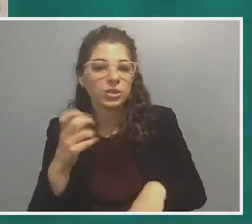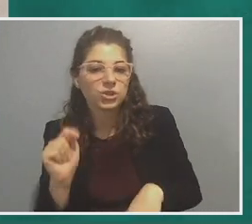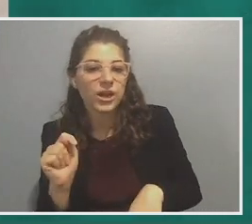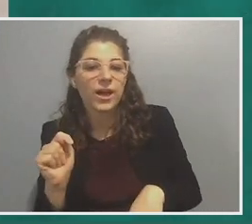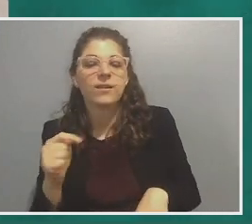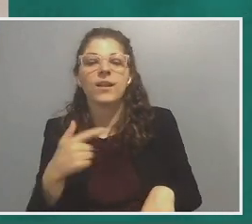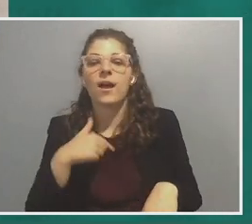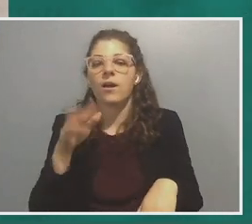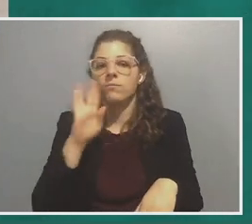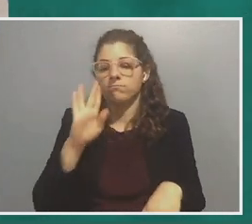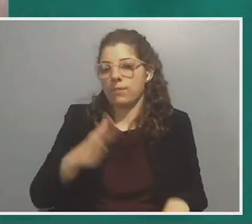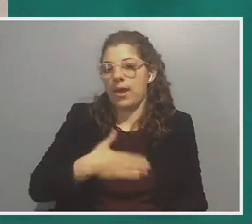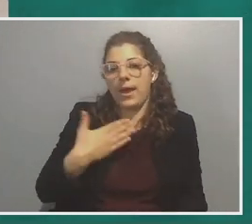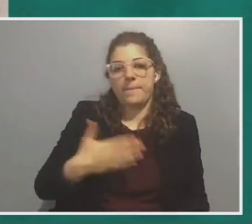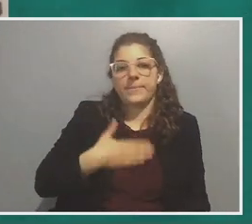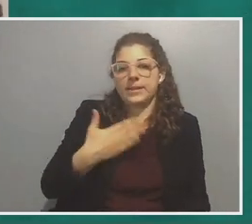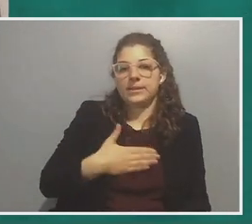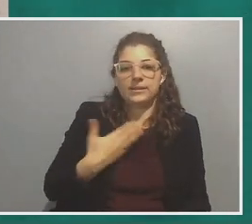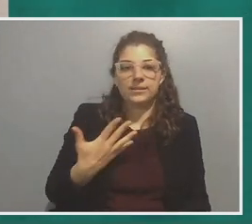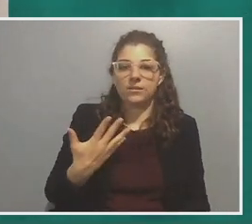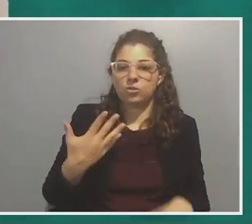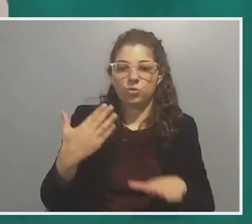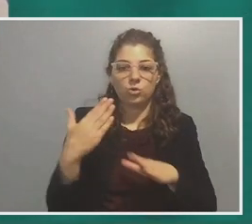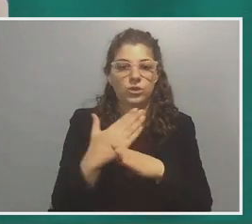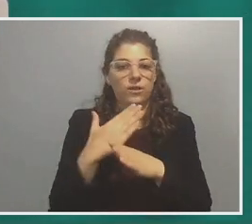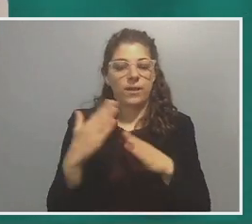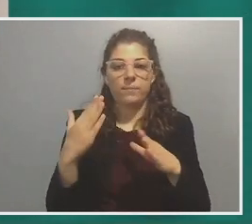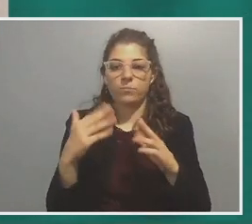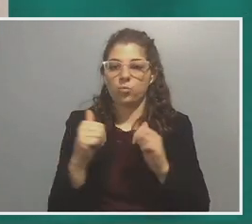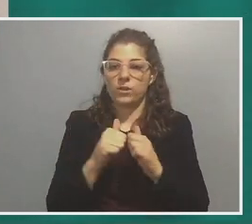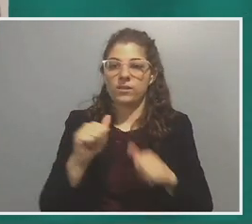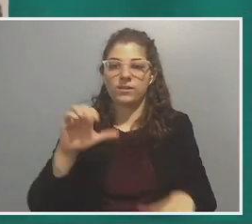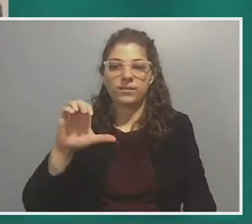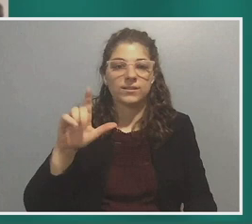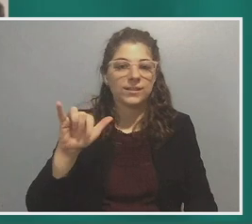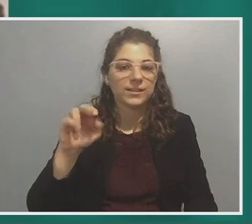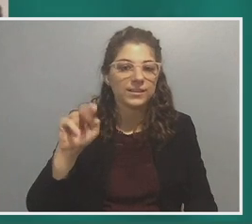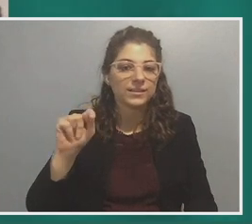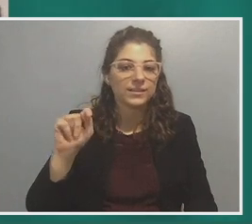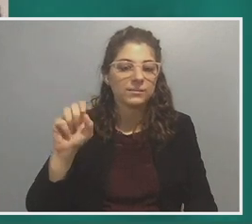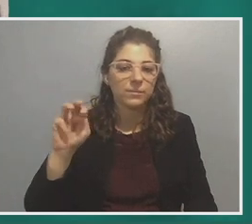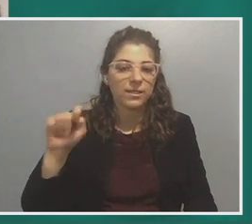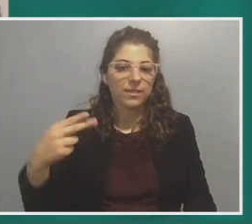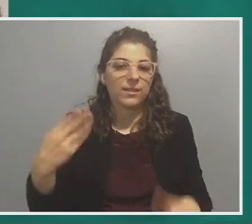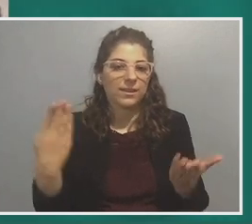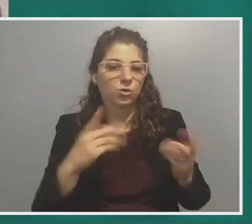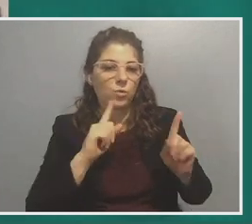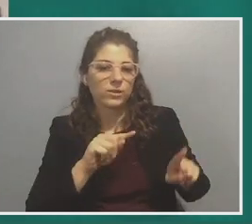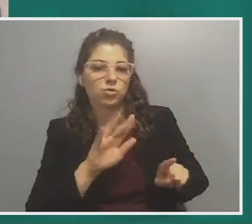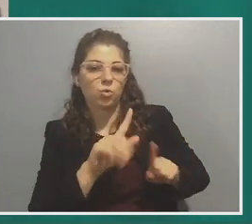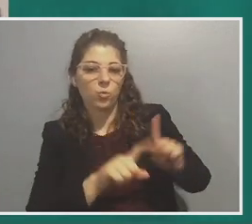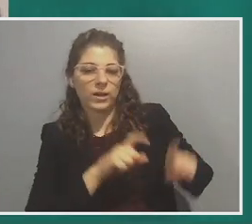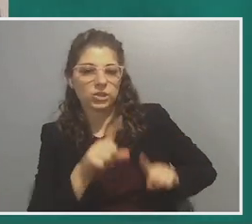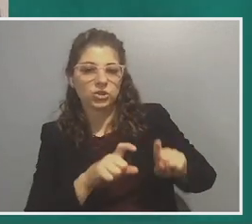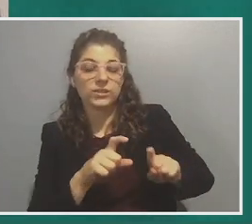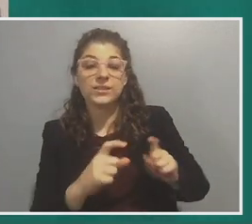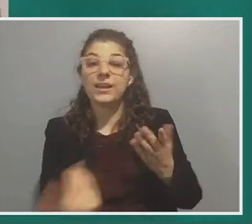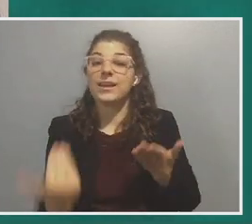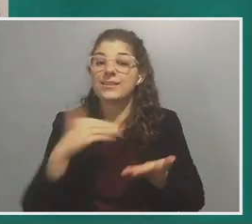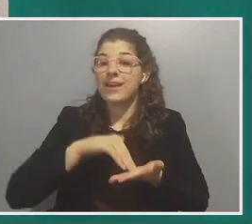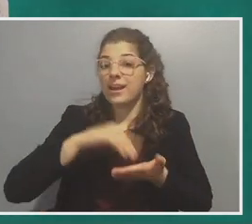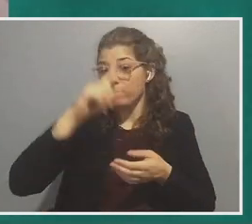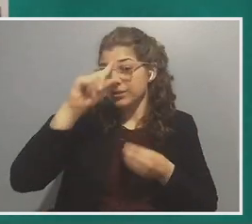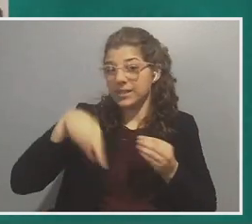more than happy, uh, to share them, uh, with Clint Smith, who's here to answer your questions. And again, I was thinking about